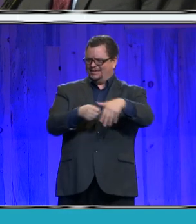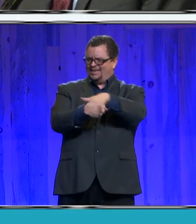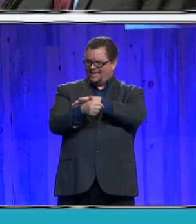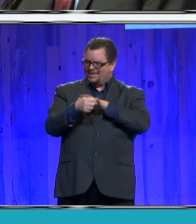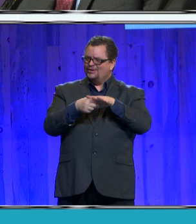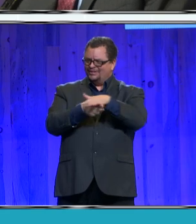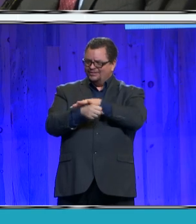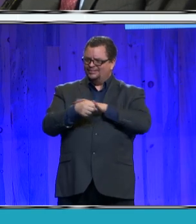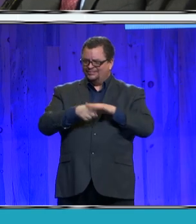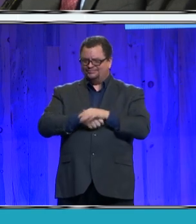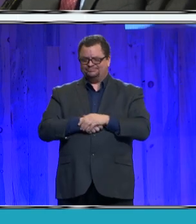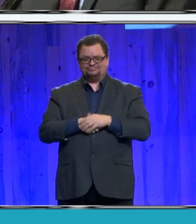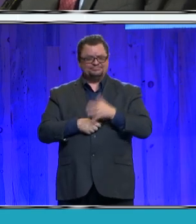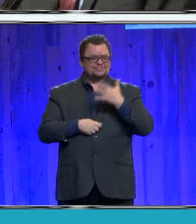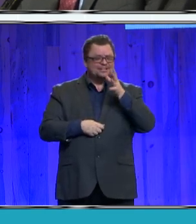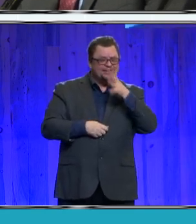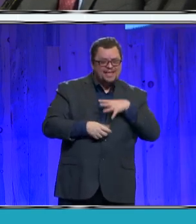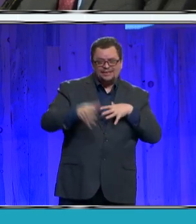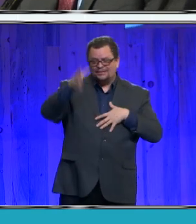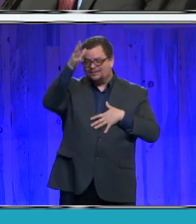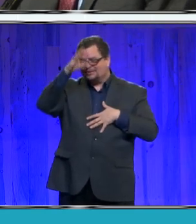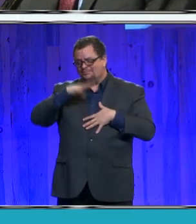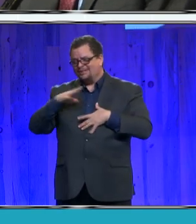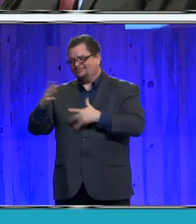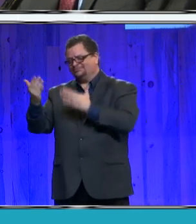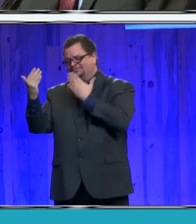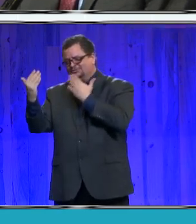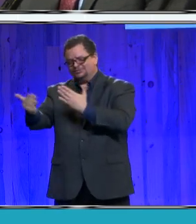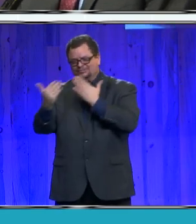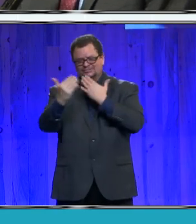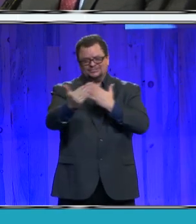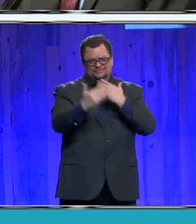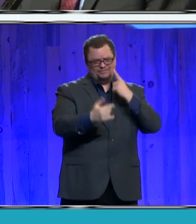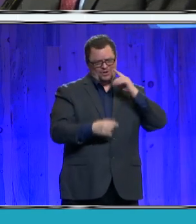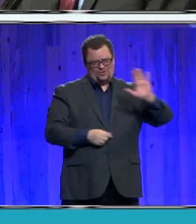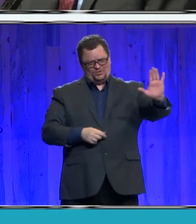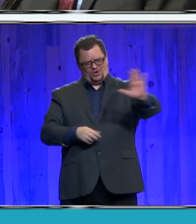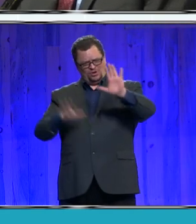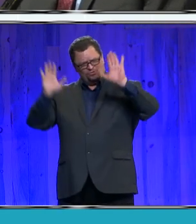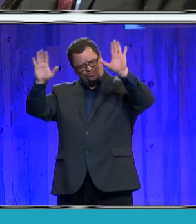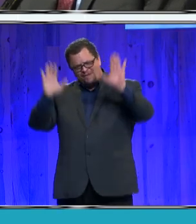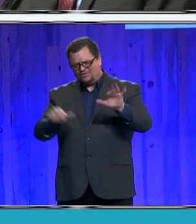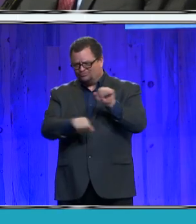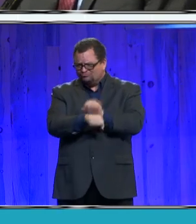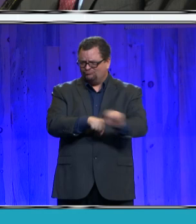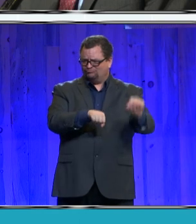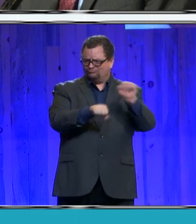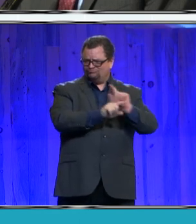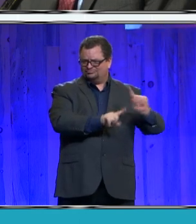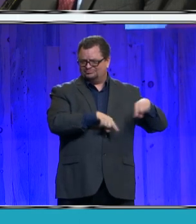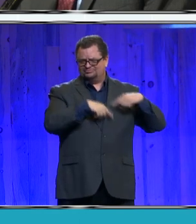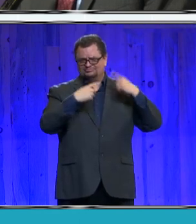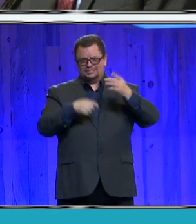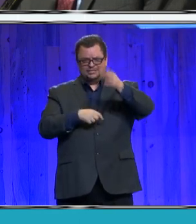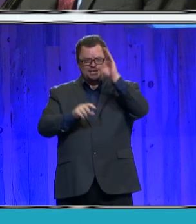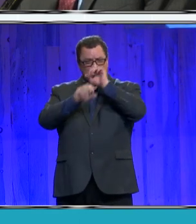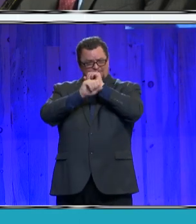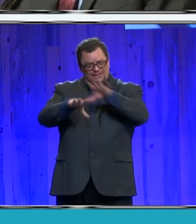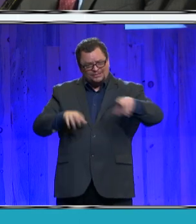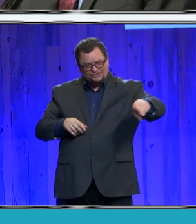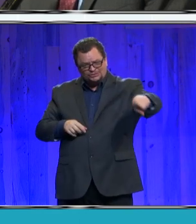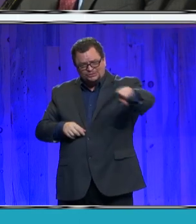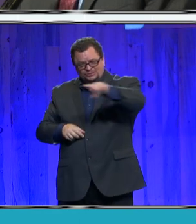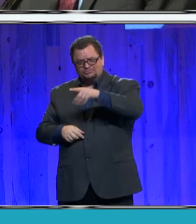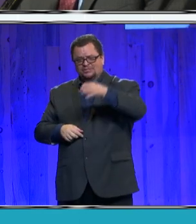Ladies and gentlemen, thank you for all the great work that you do. God bless you. God bless our